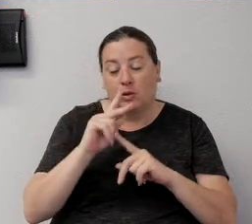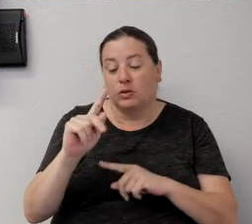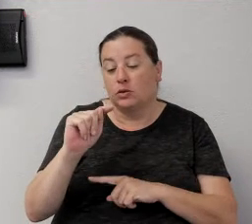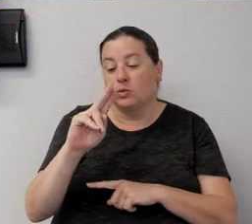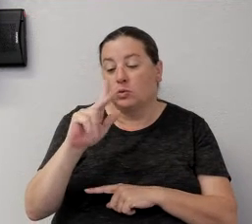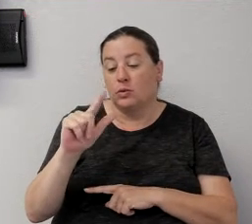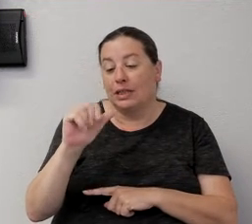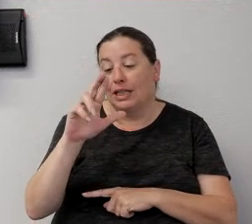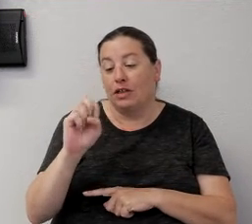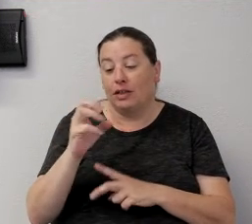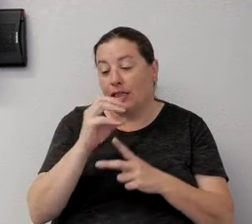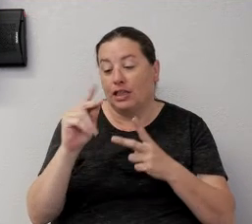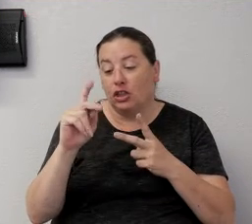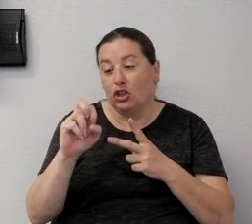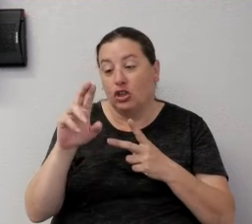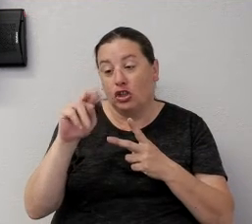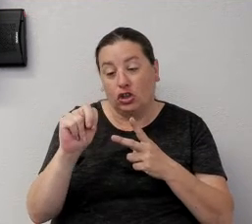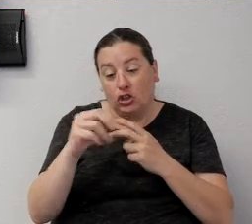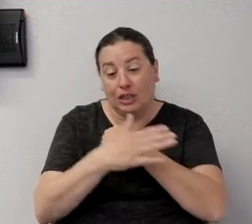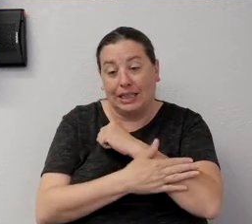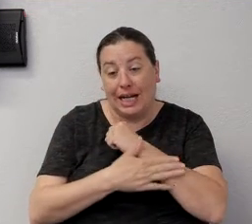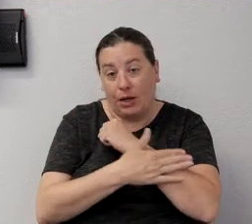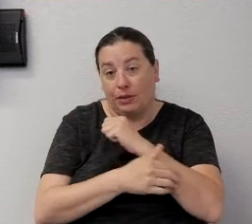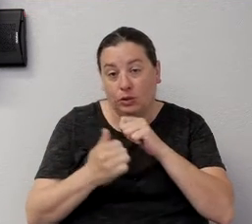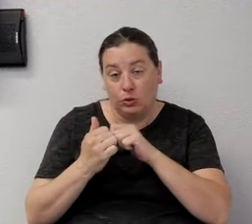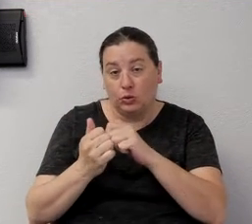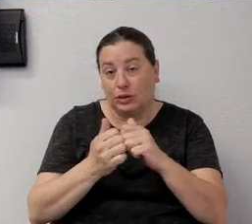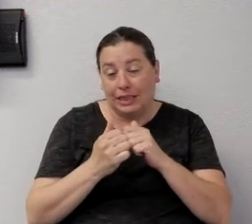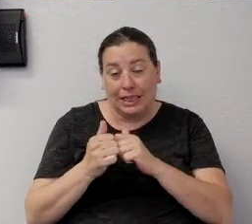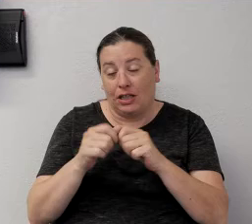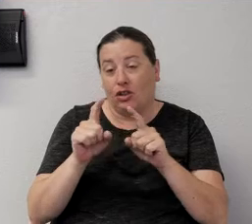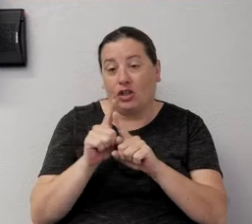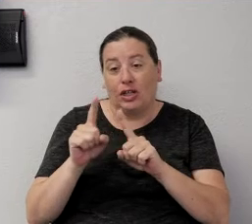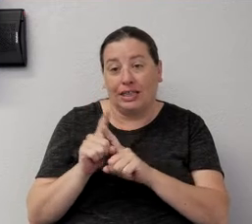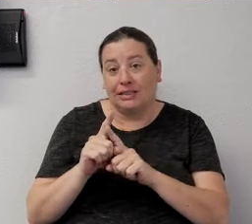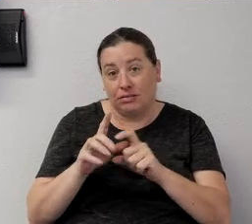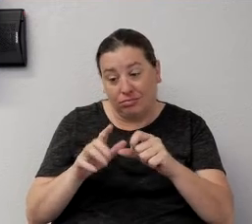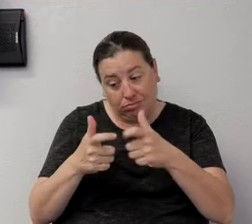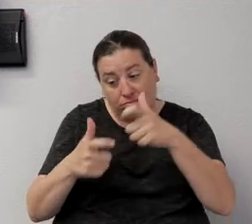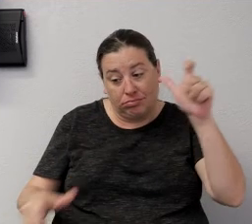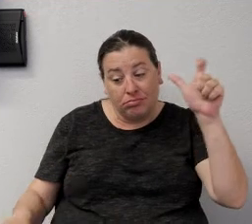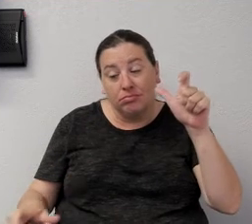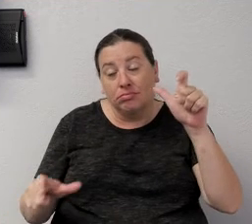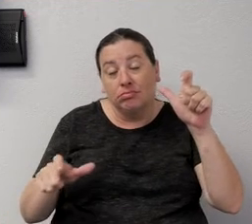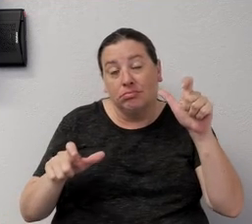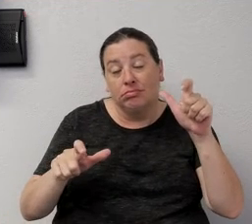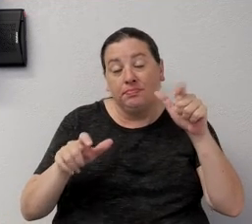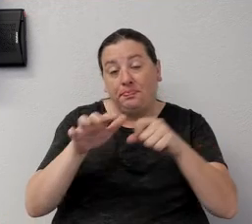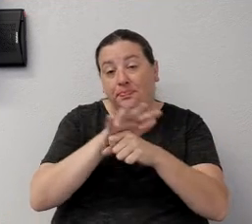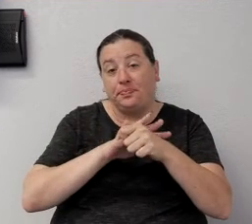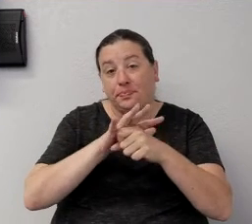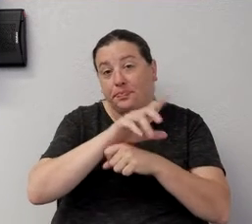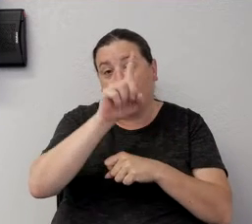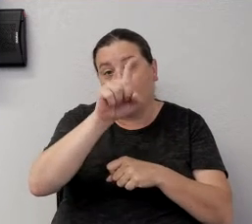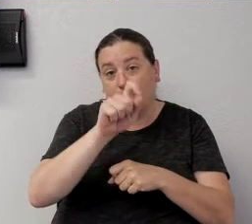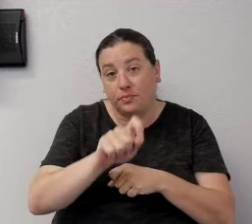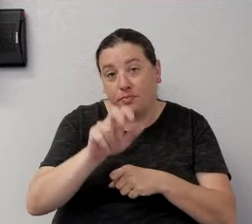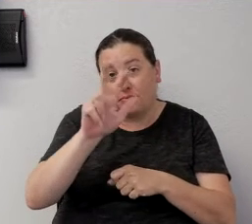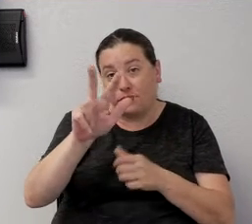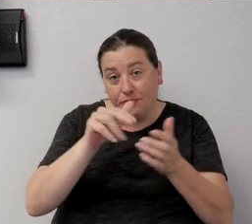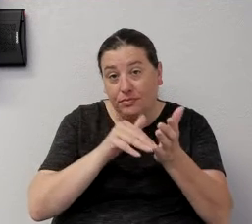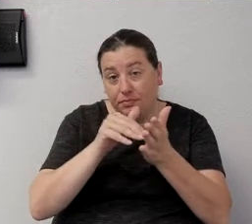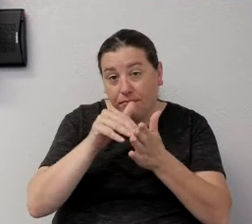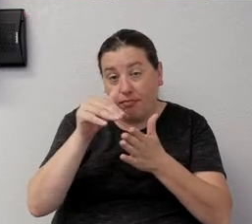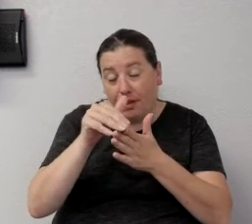County together as a measurable region with about 1.3 million. It showed